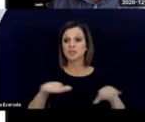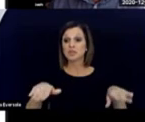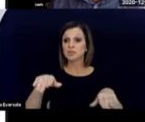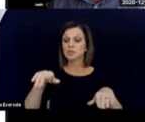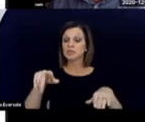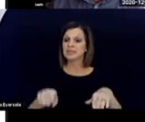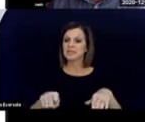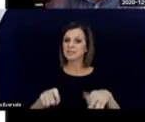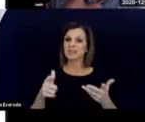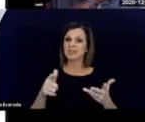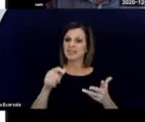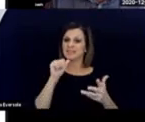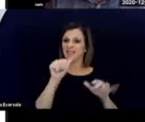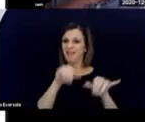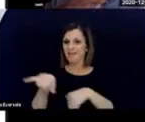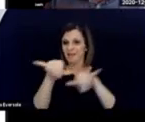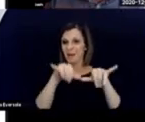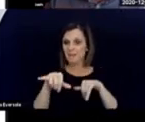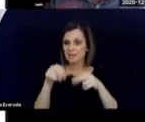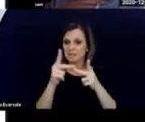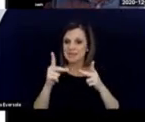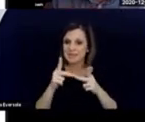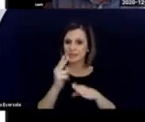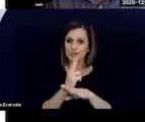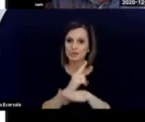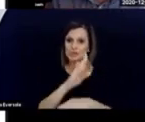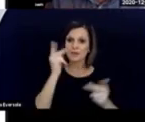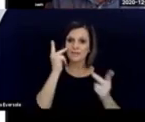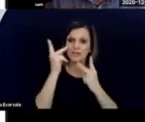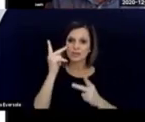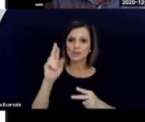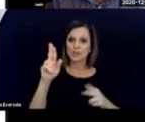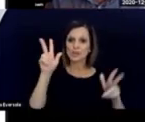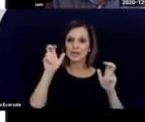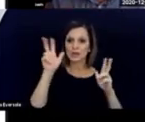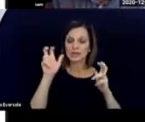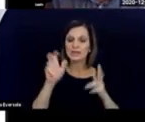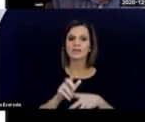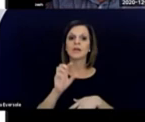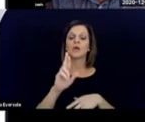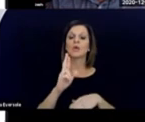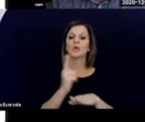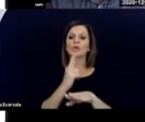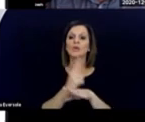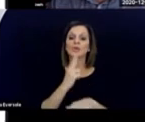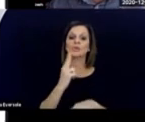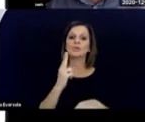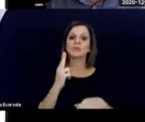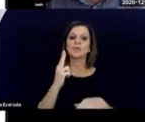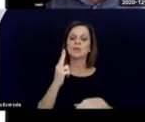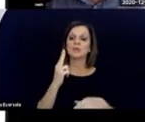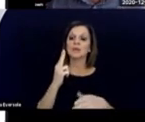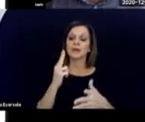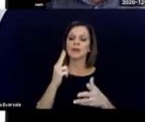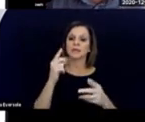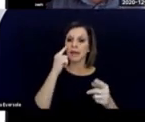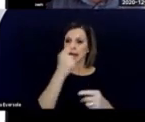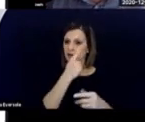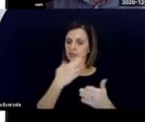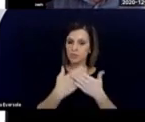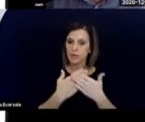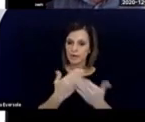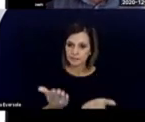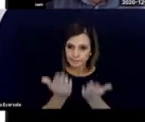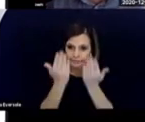use their vision and hearing or to use visually directed reach. And sometimes a simple